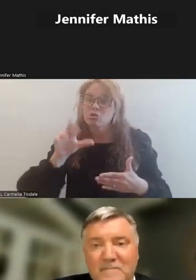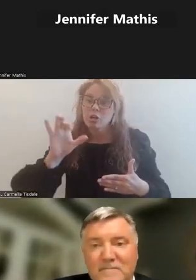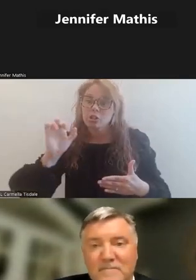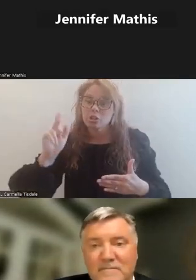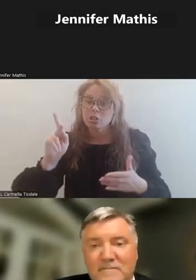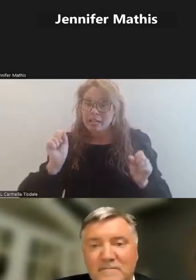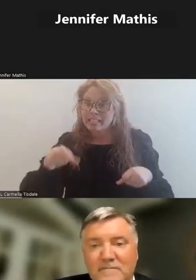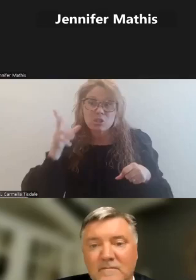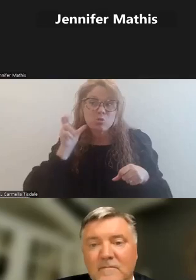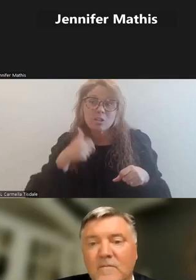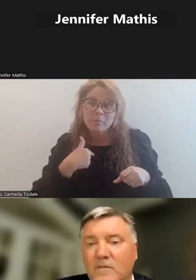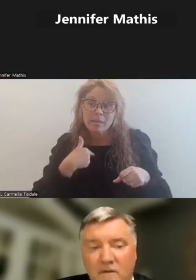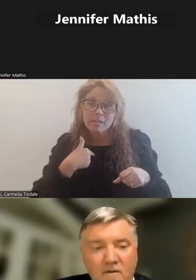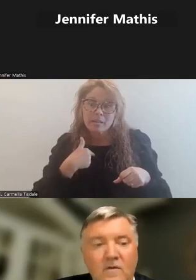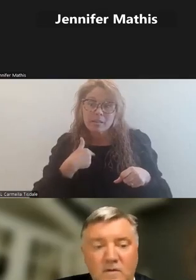Can you all hear me?